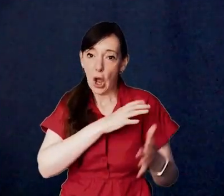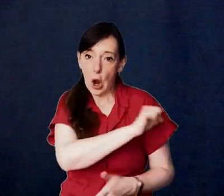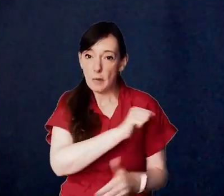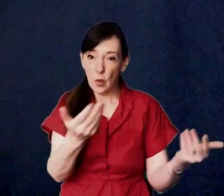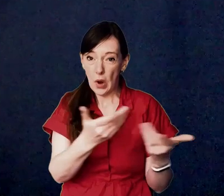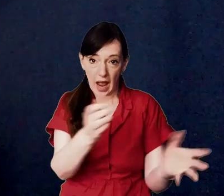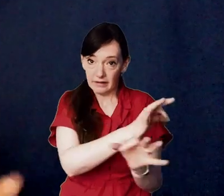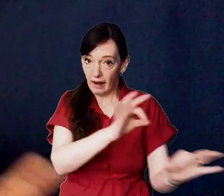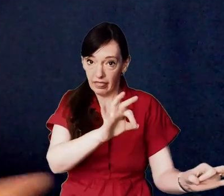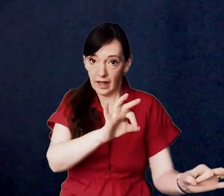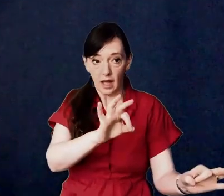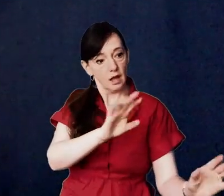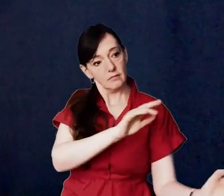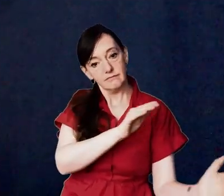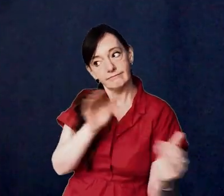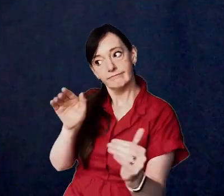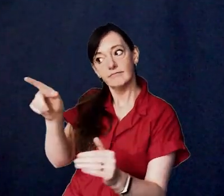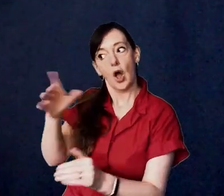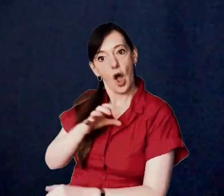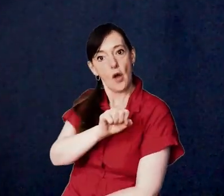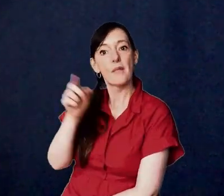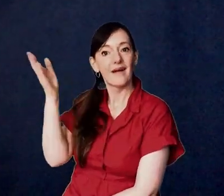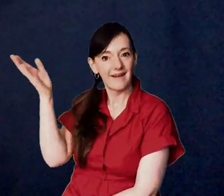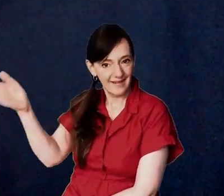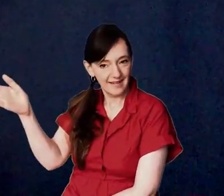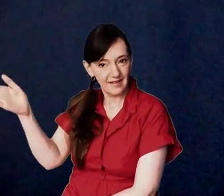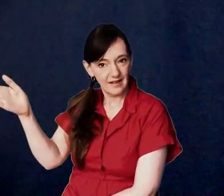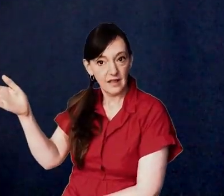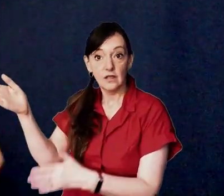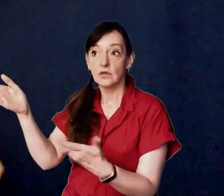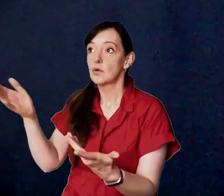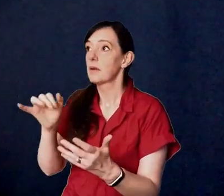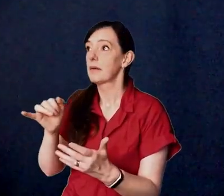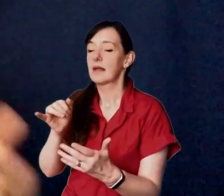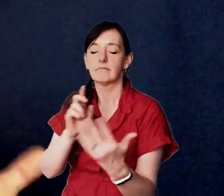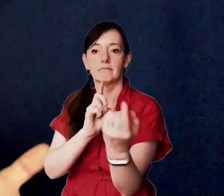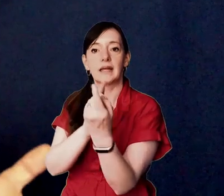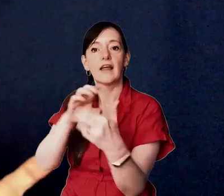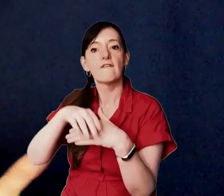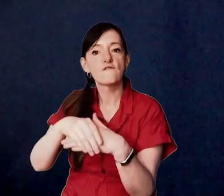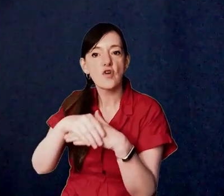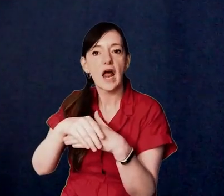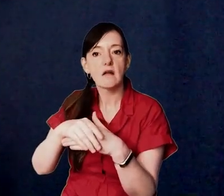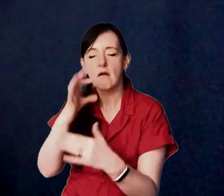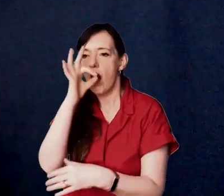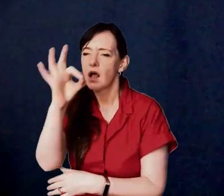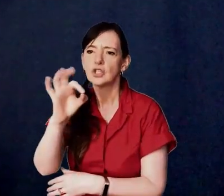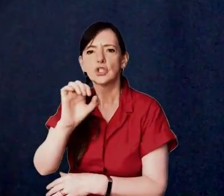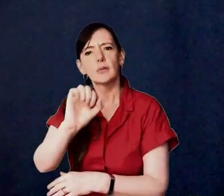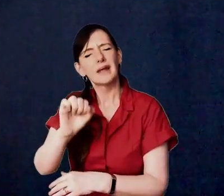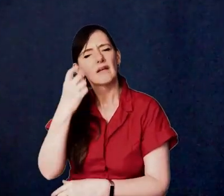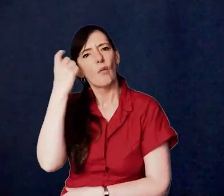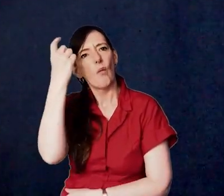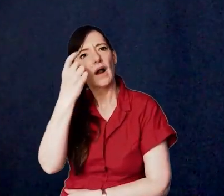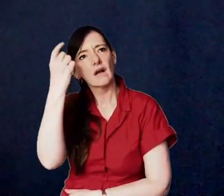out for example a question i've been using during the pandemic is finding the right opportunity to say to a friend a question like this you know have you ever wondered